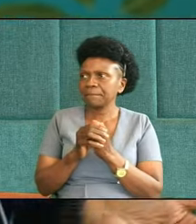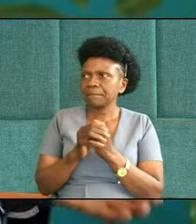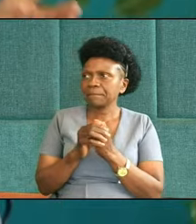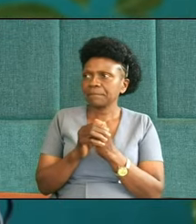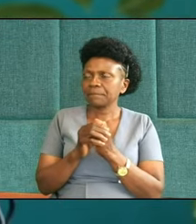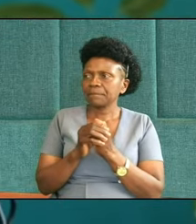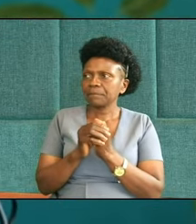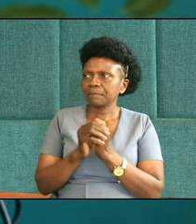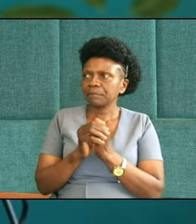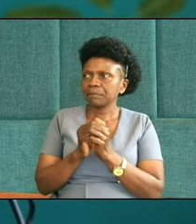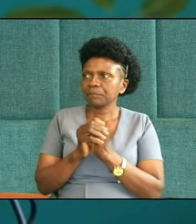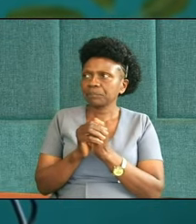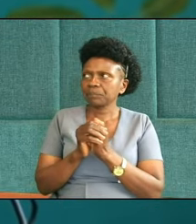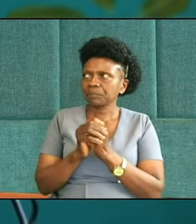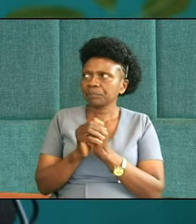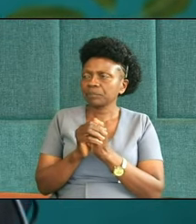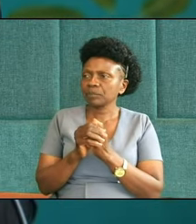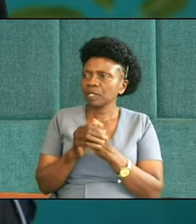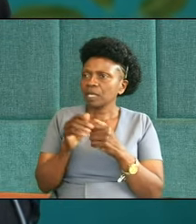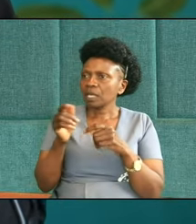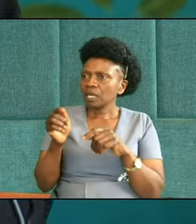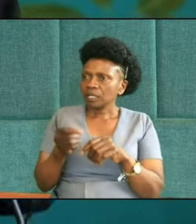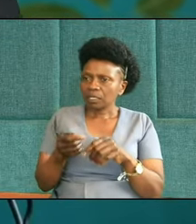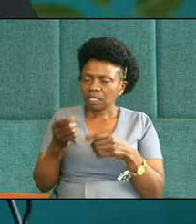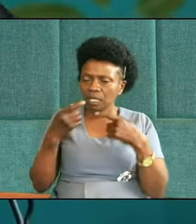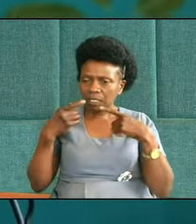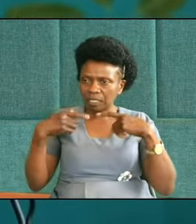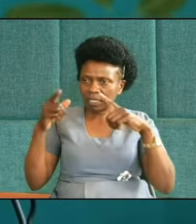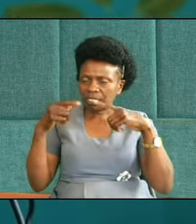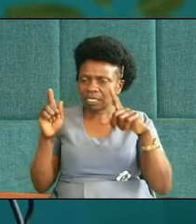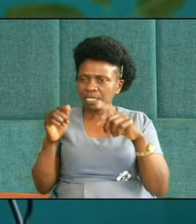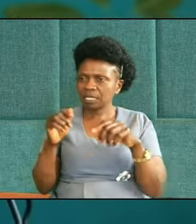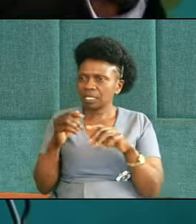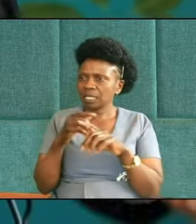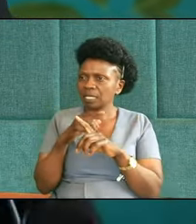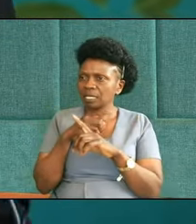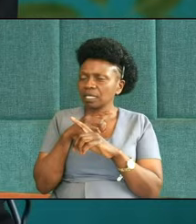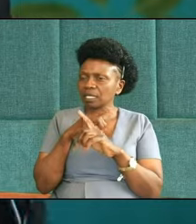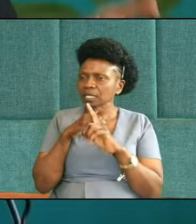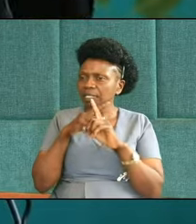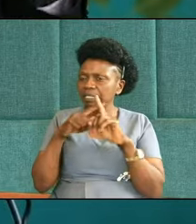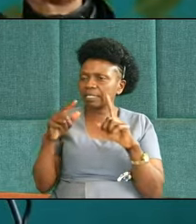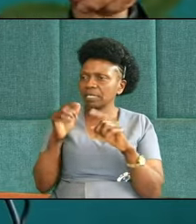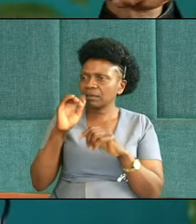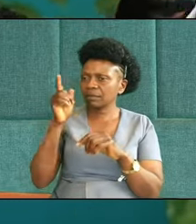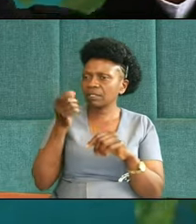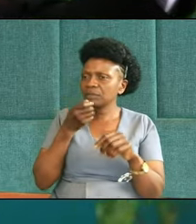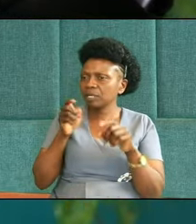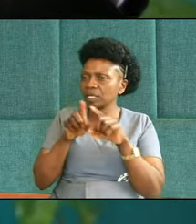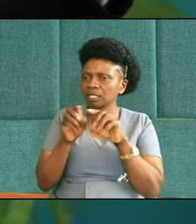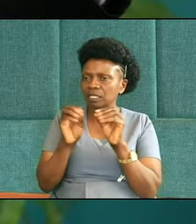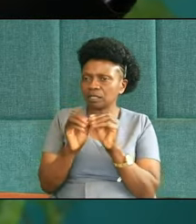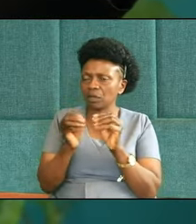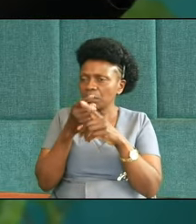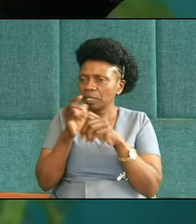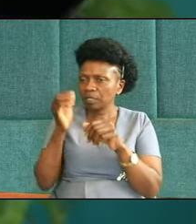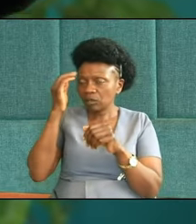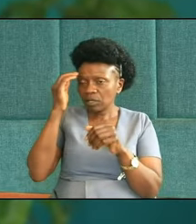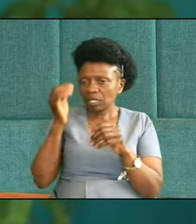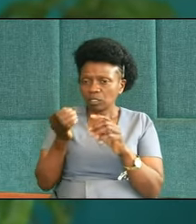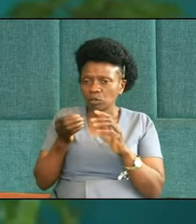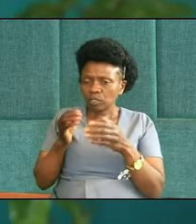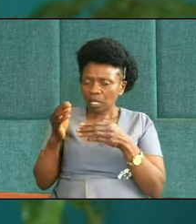Jacob had struggled with this. He had not yet succeeded in overcoming playing favorites, but he's about to get there.